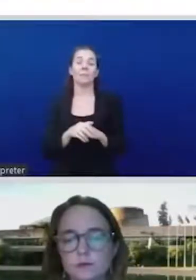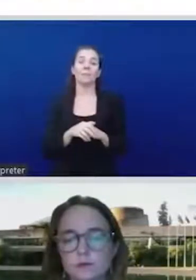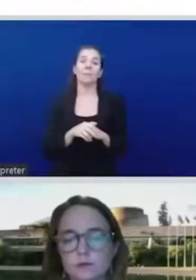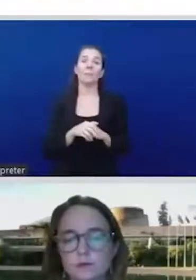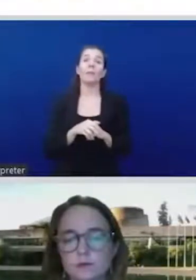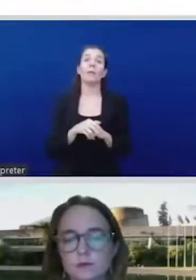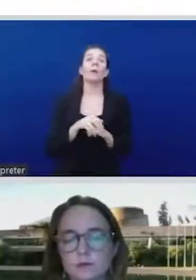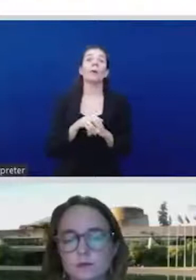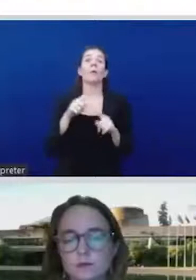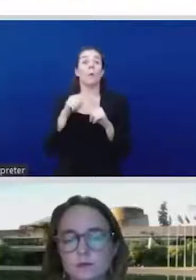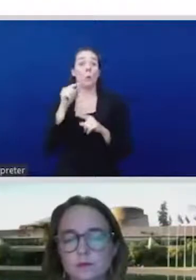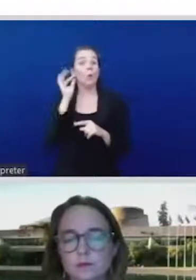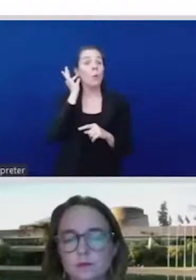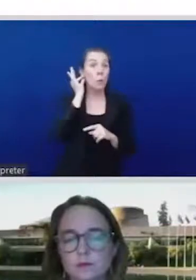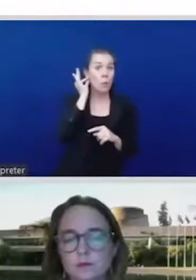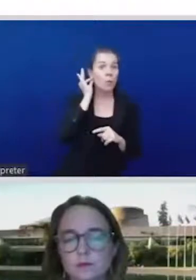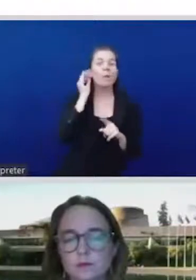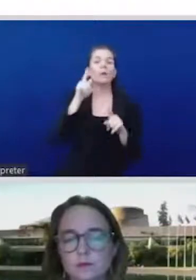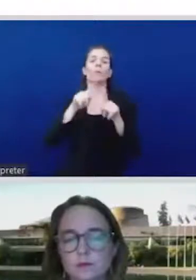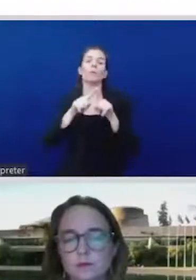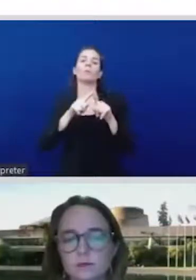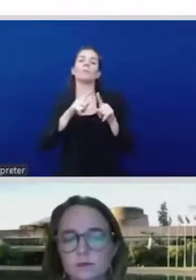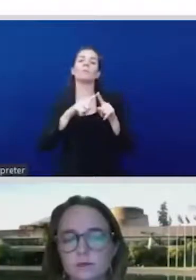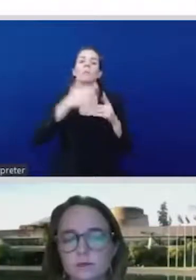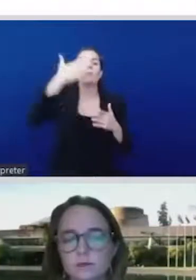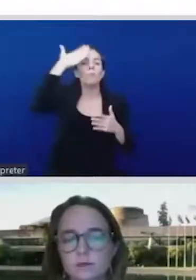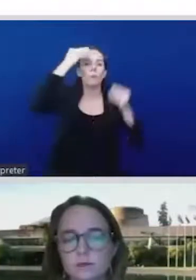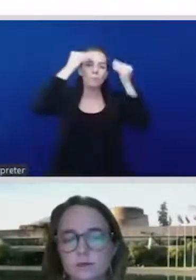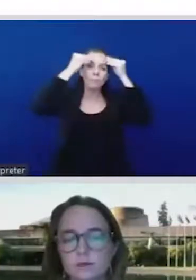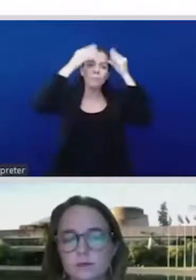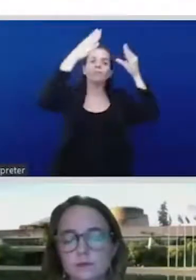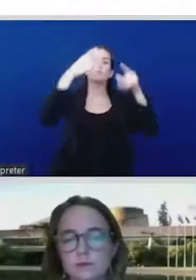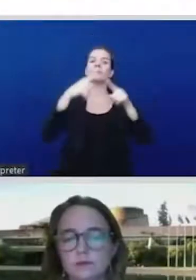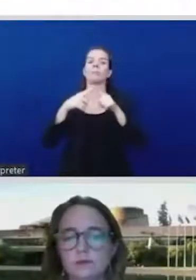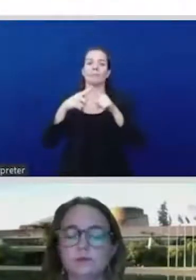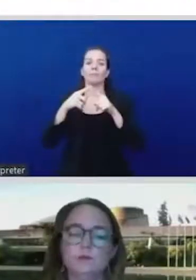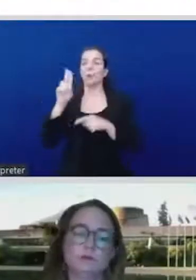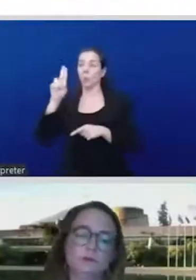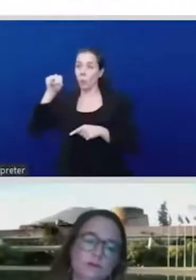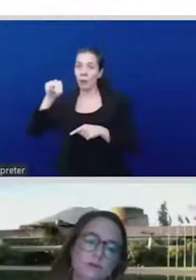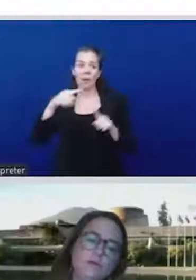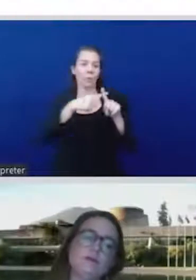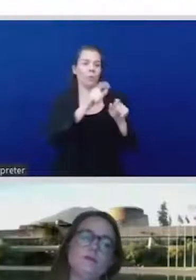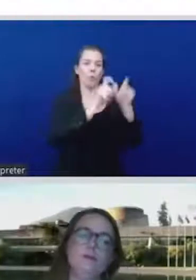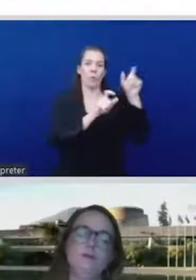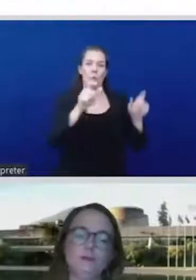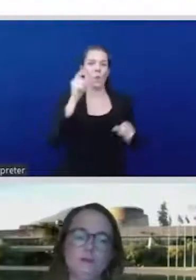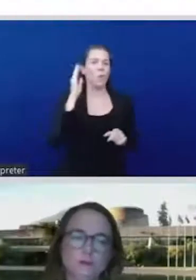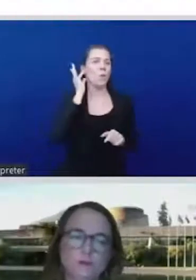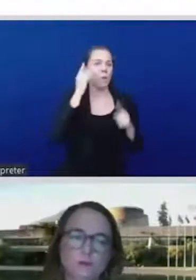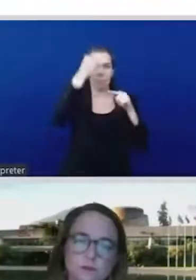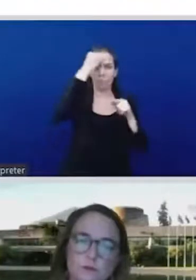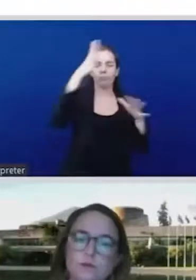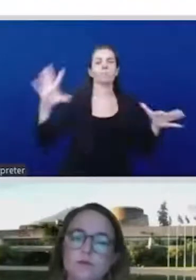to women out in the Pacific by running the programs that we have, the education programs. But we are not always, but at the table.